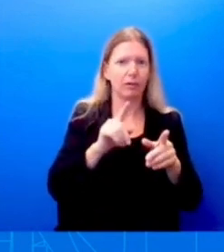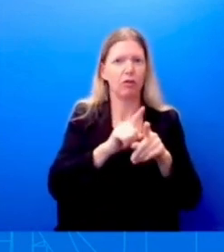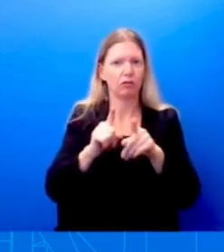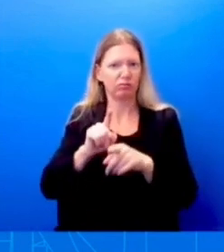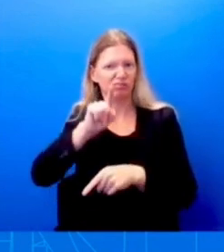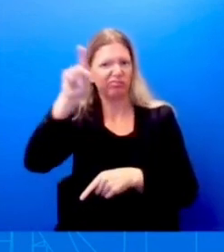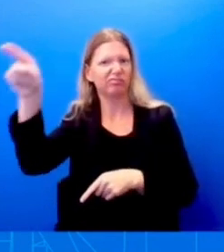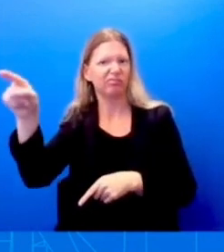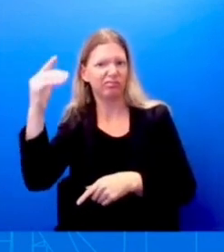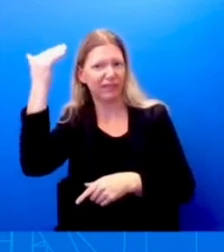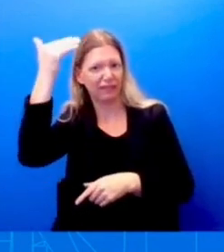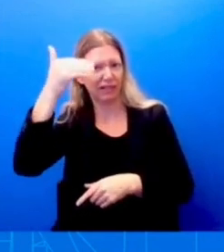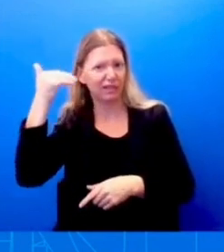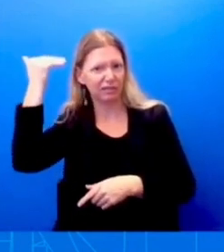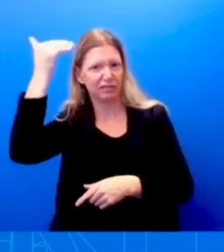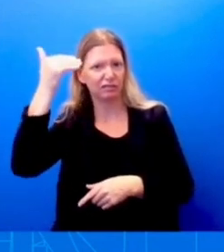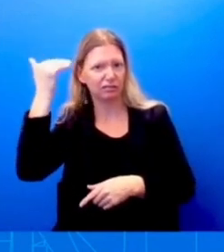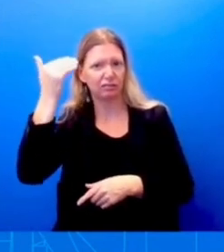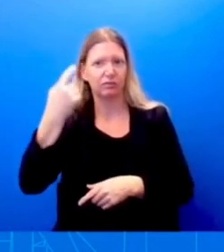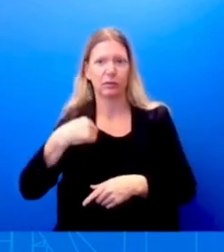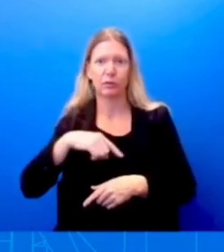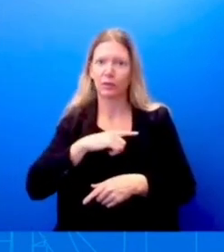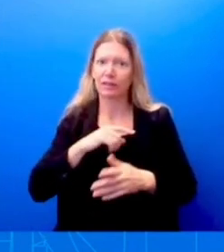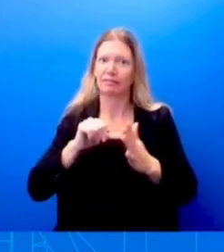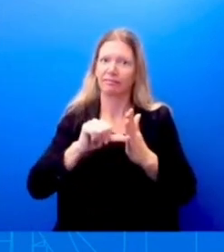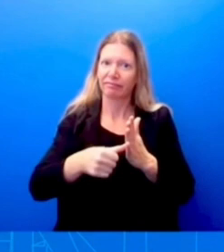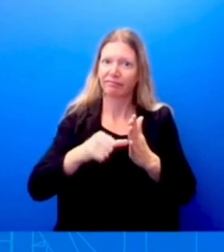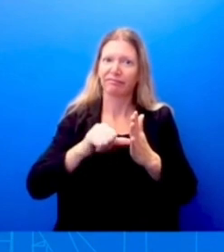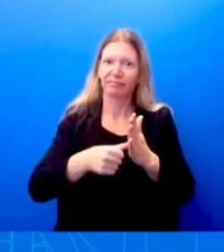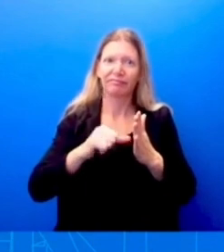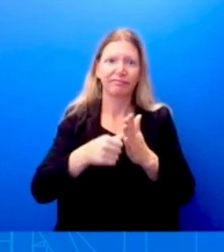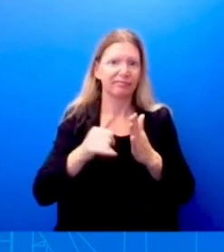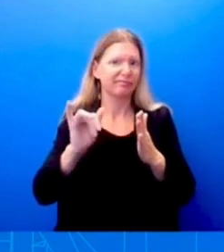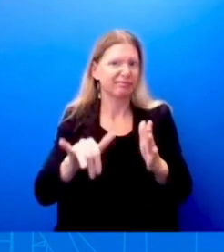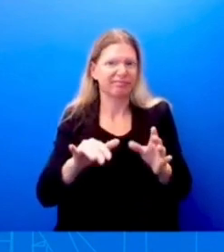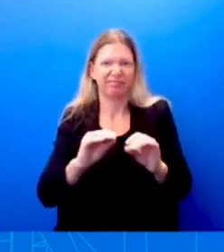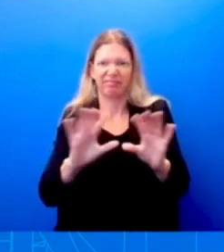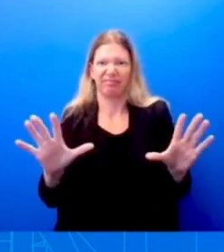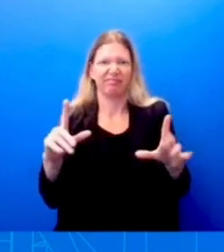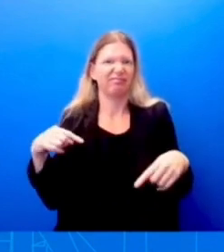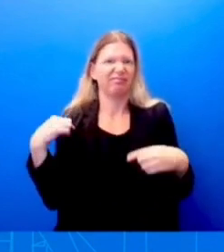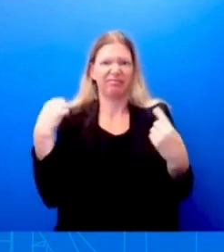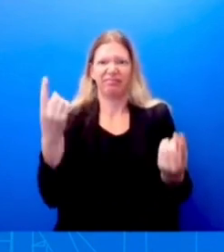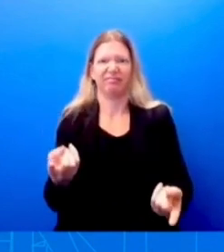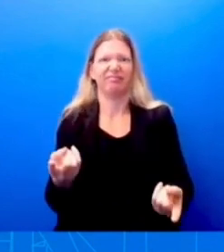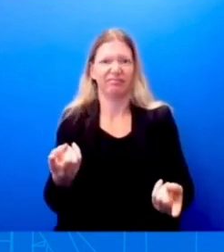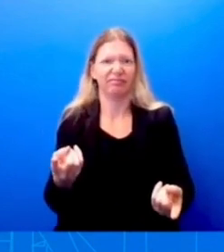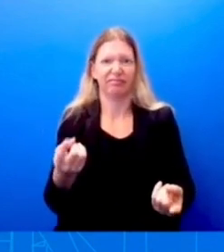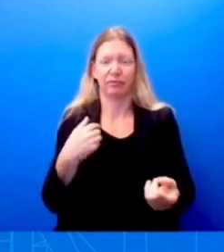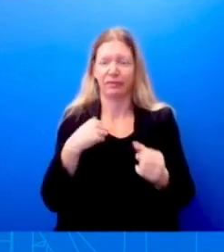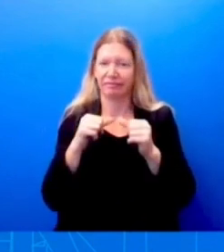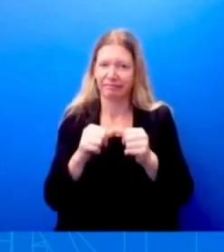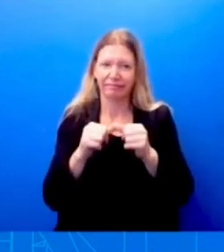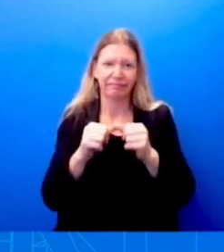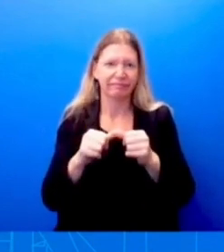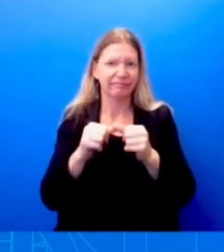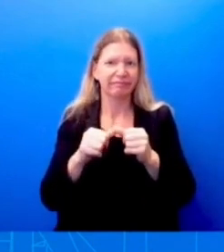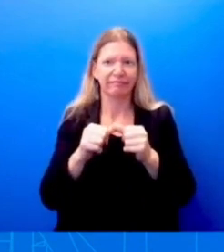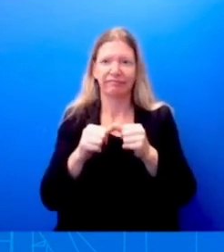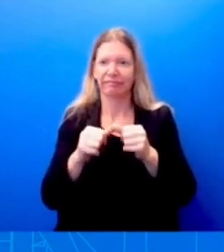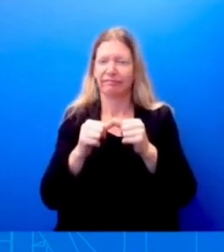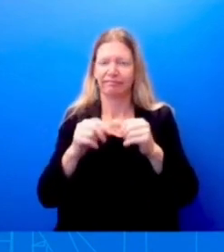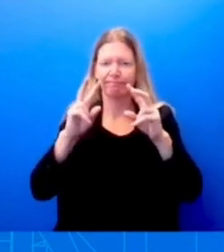to make that very clear, uh, as we, as we consistently assess our, our, our, relationship and approach,